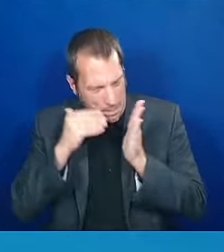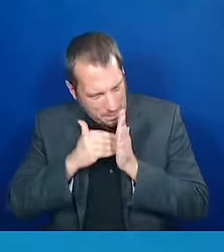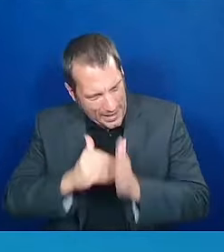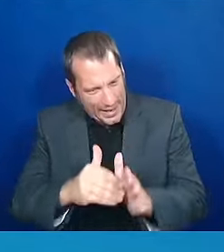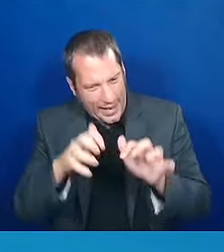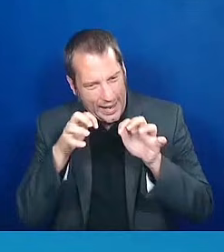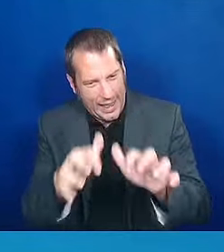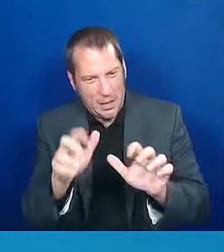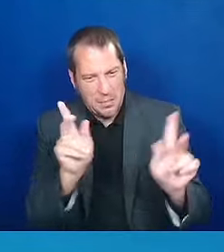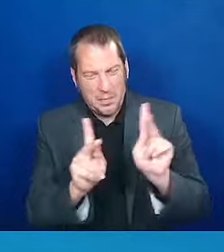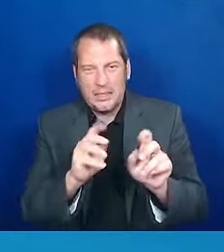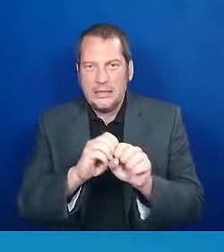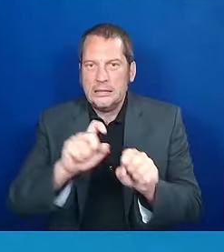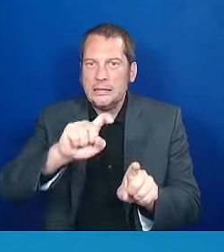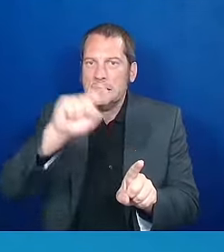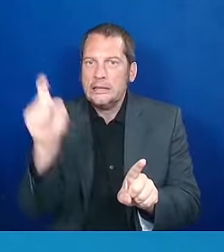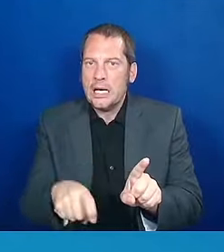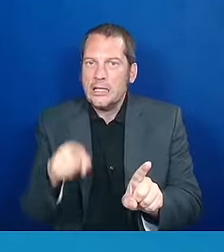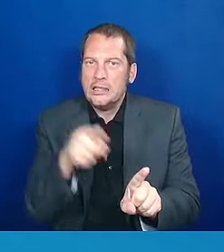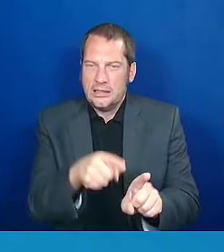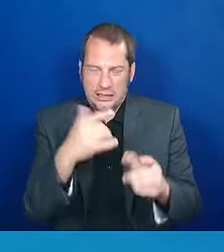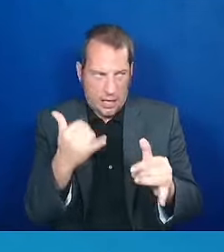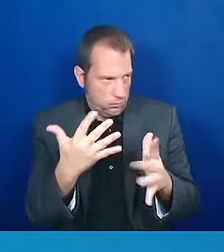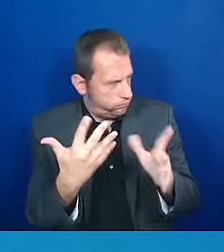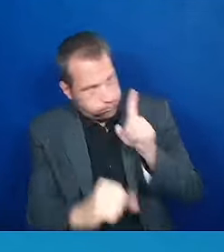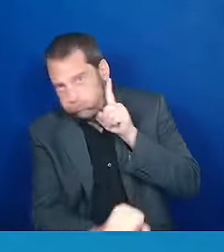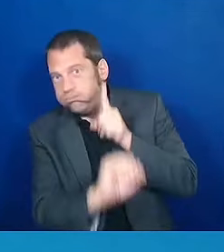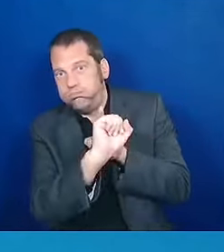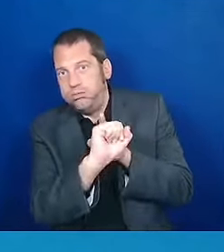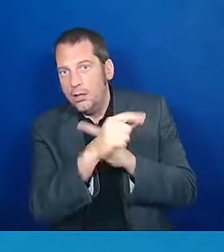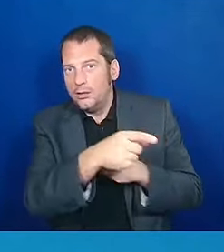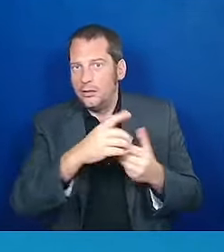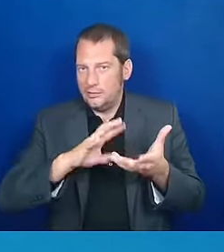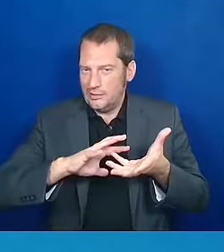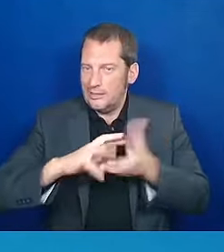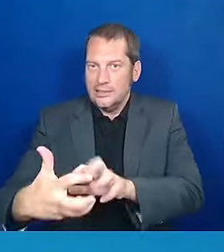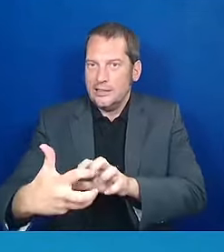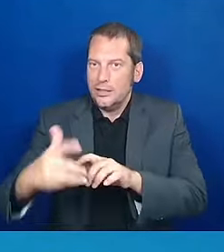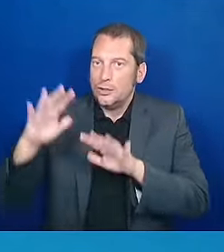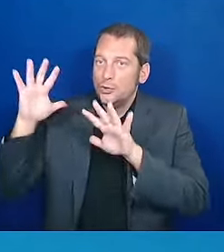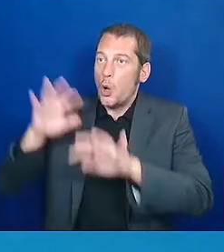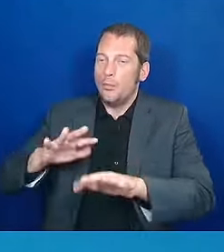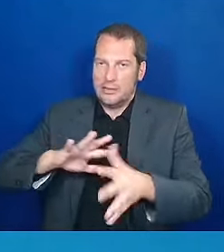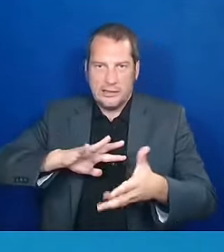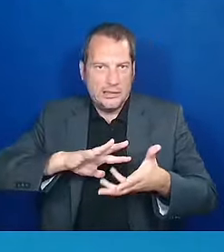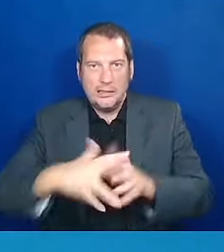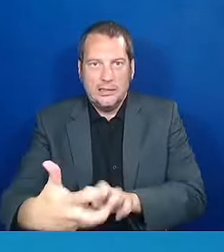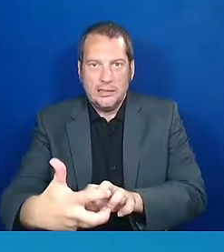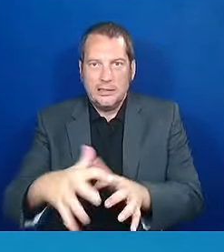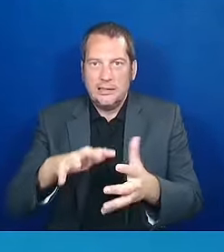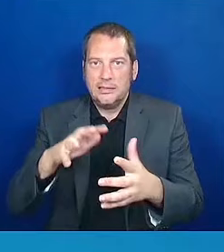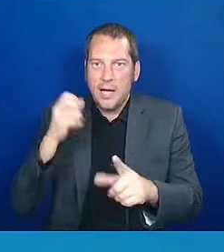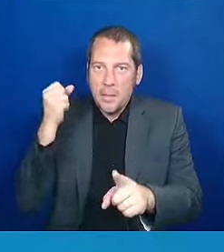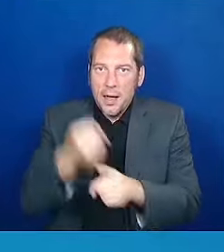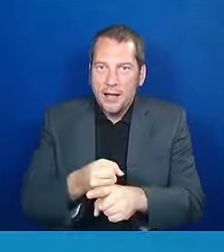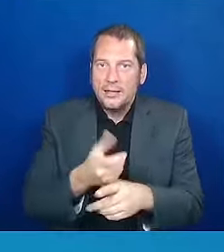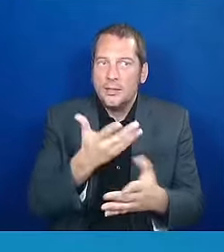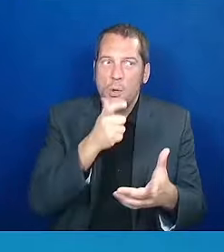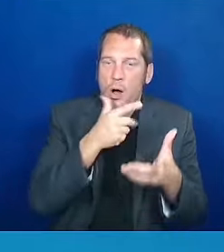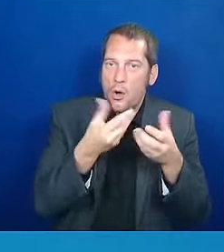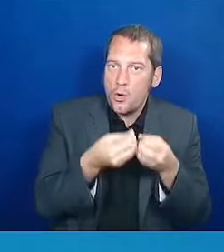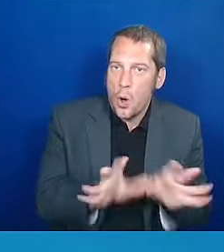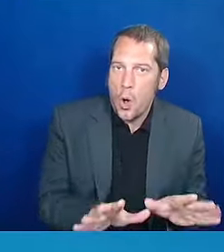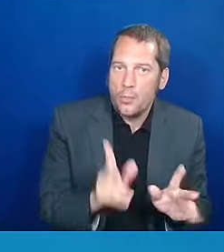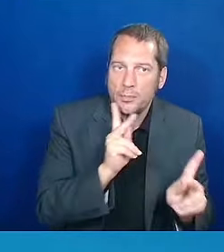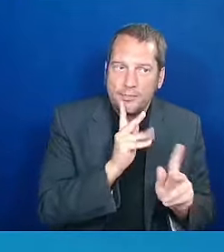and all those who lost loved ones, and the first responders who have worked around the clock to keep people safe, and the line